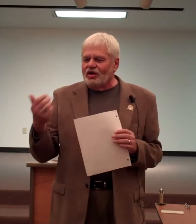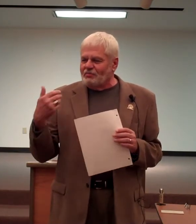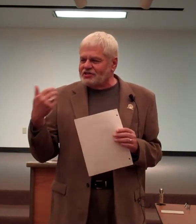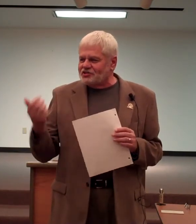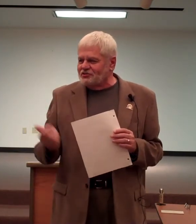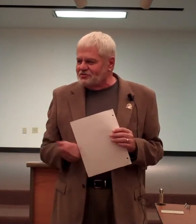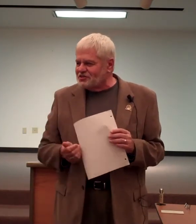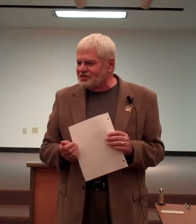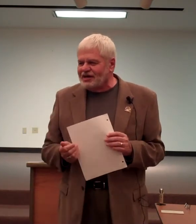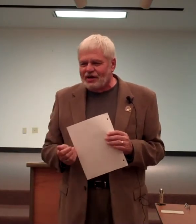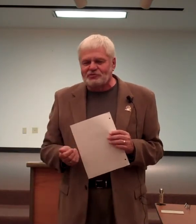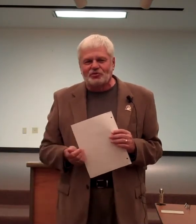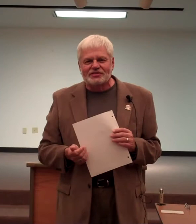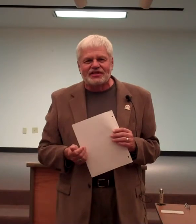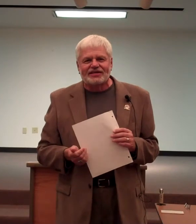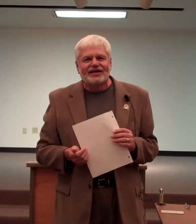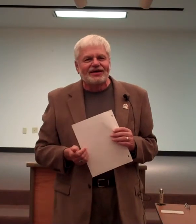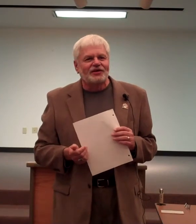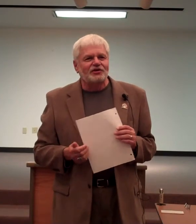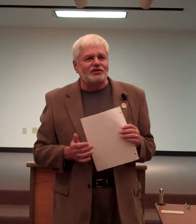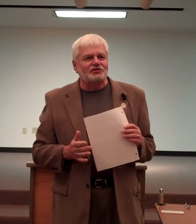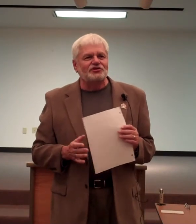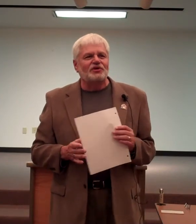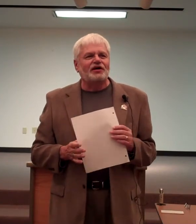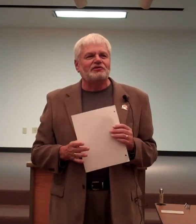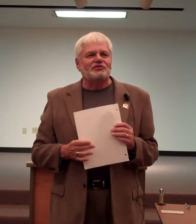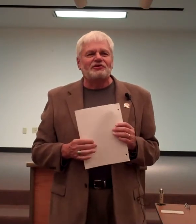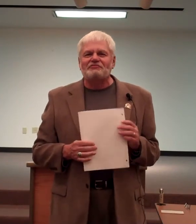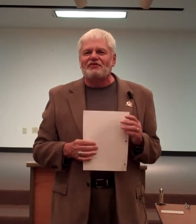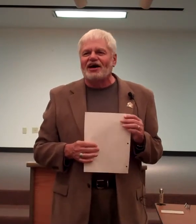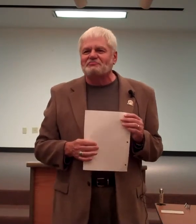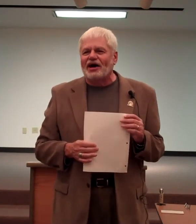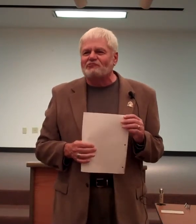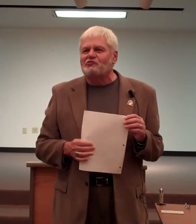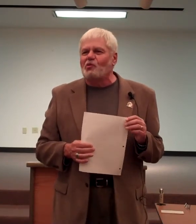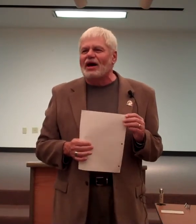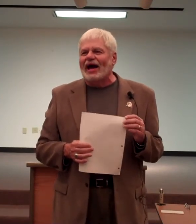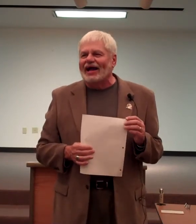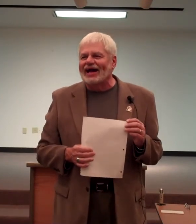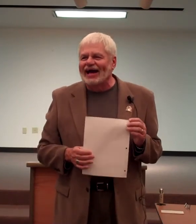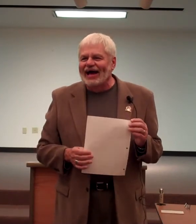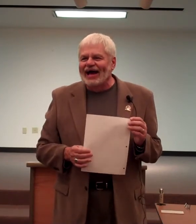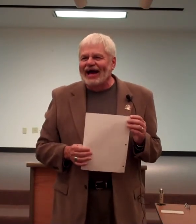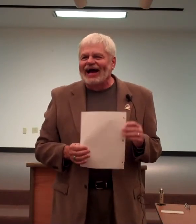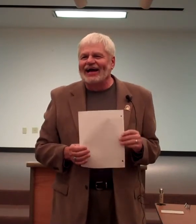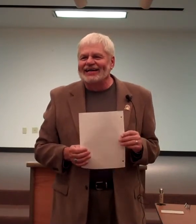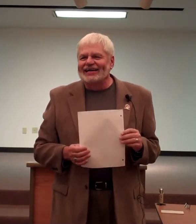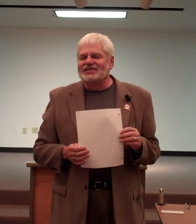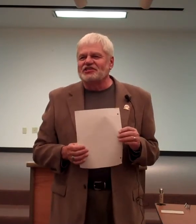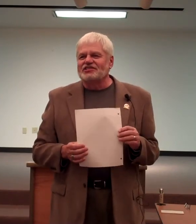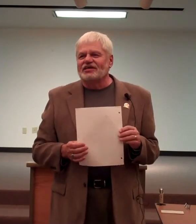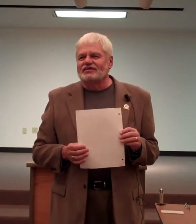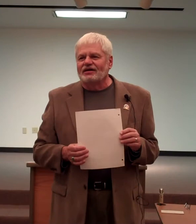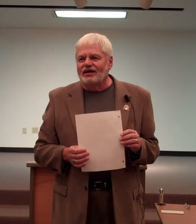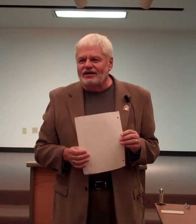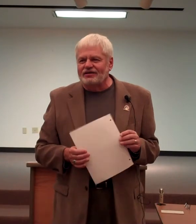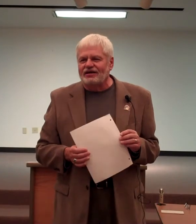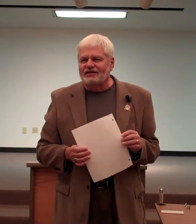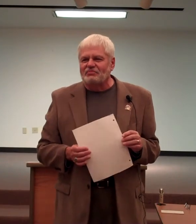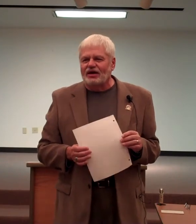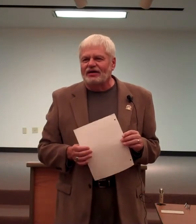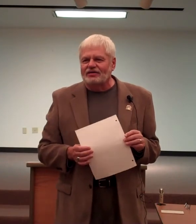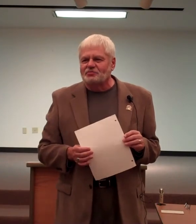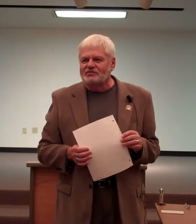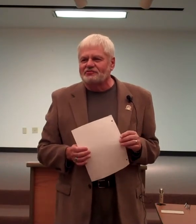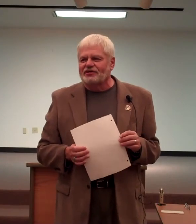in, one of my students came up to her and said, you're the 235-pound fullback. And she said, oh,